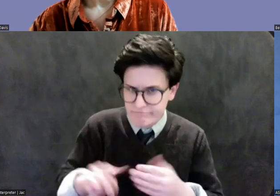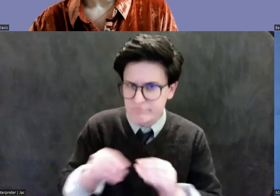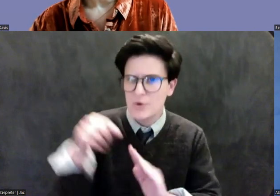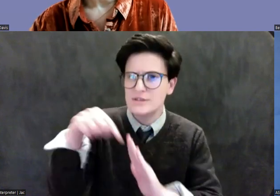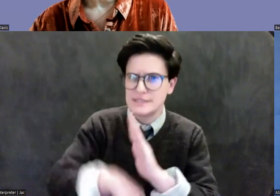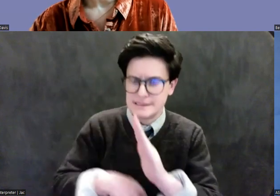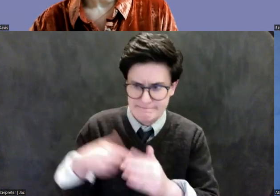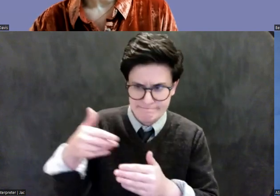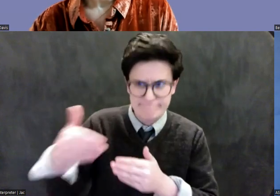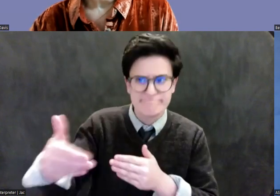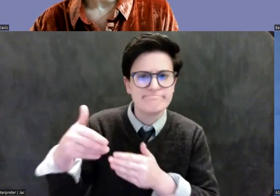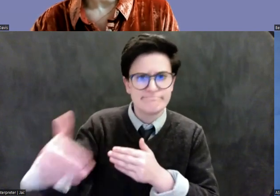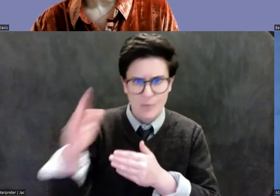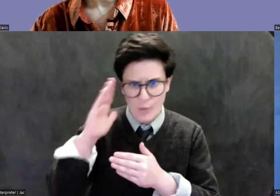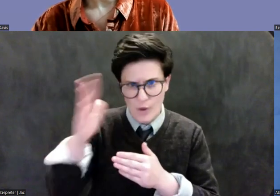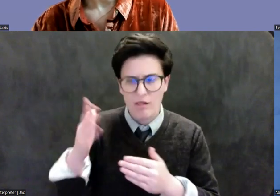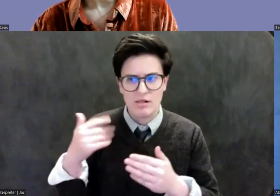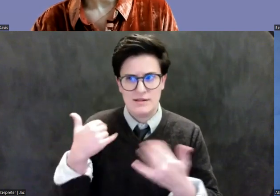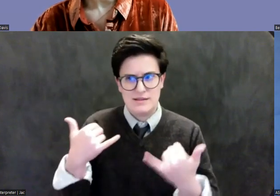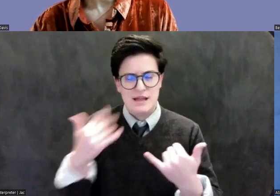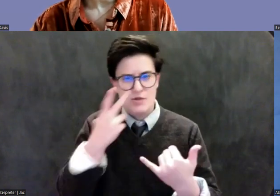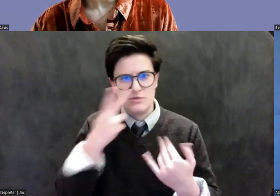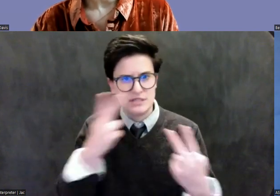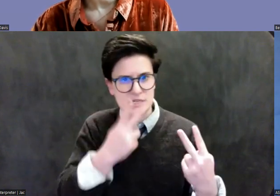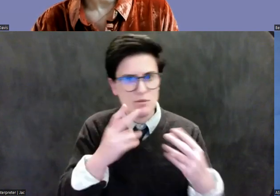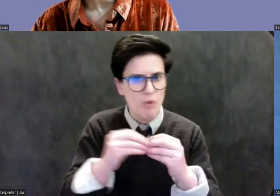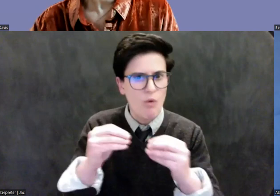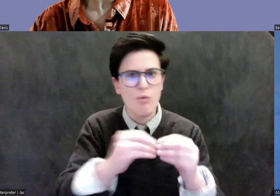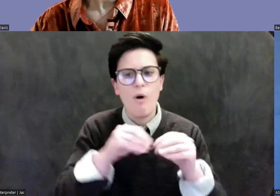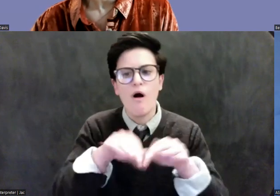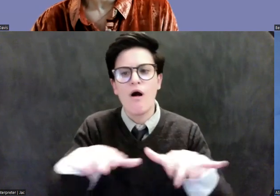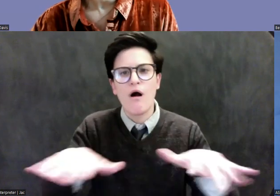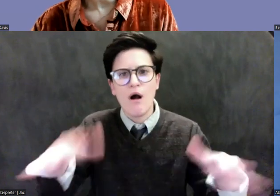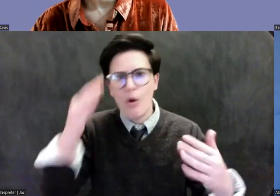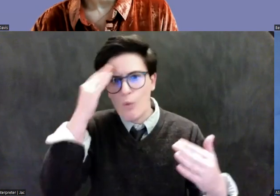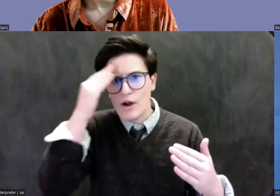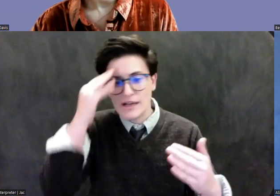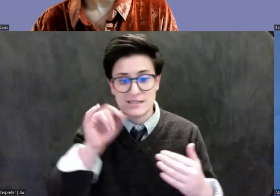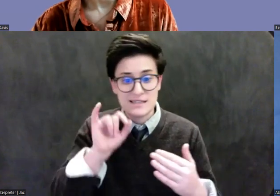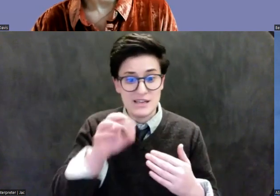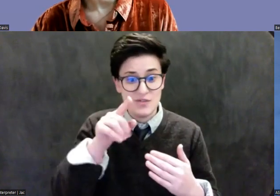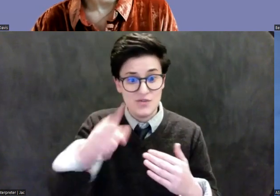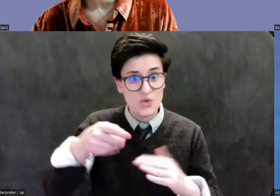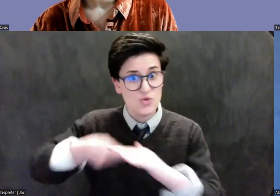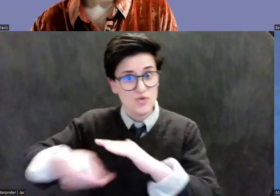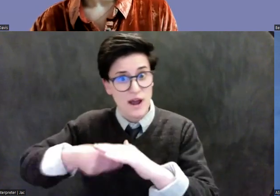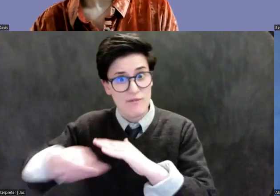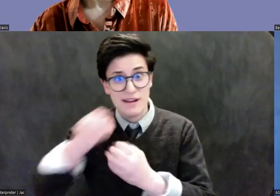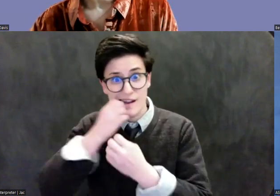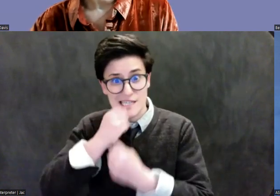awareness, um, that if you're trafficking antiquities, you're also laundering money, you have to disguise the proceeds somehow,